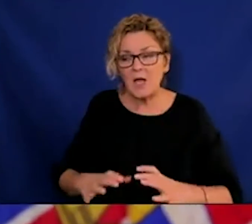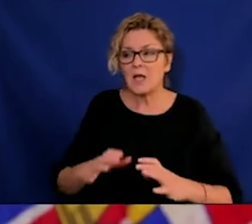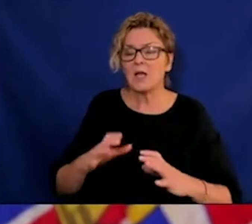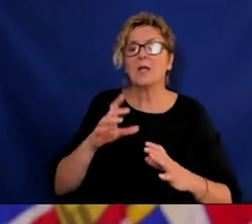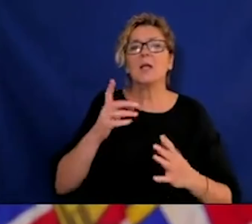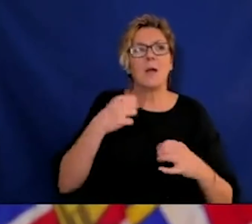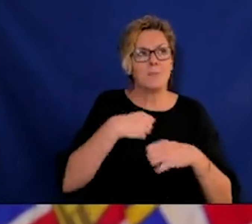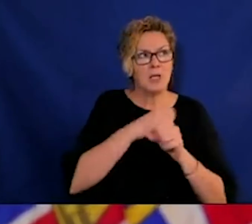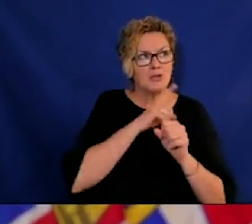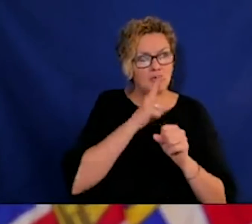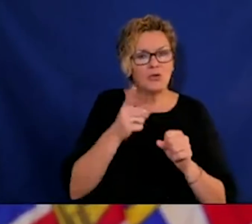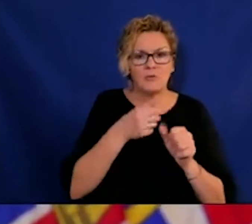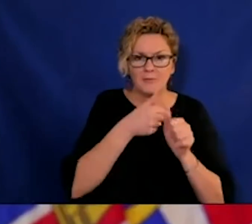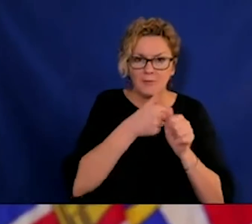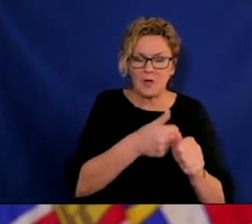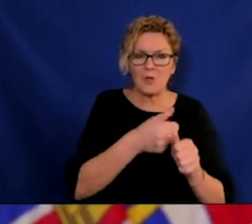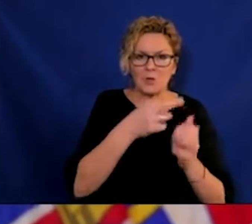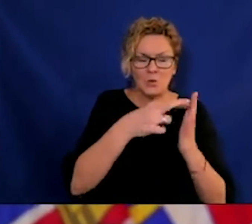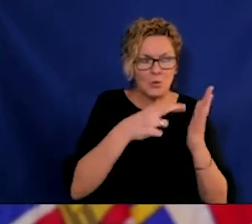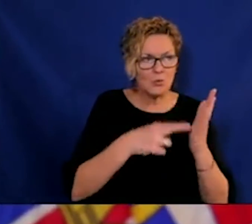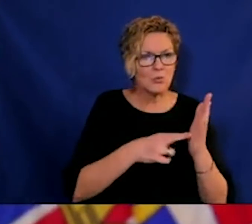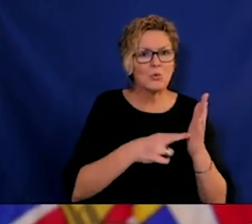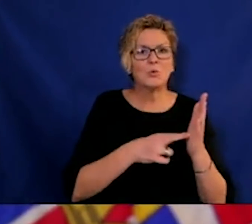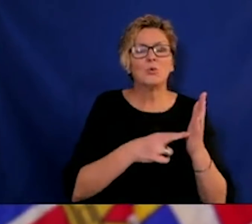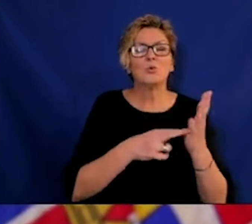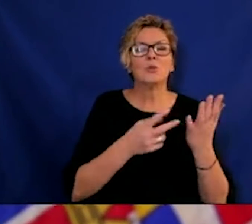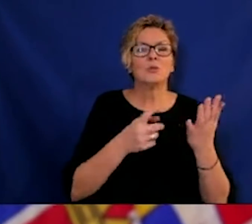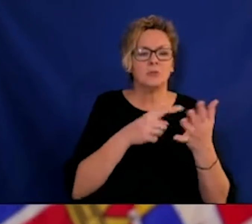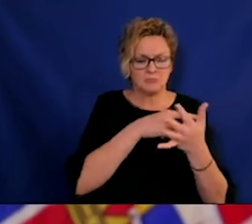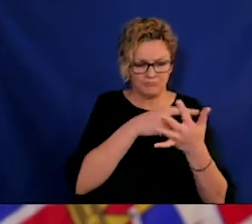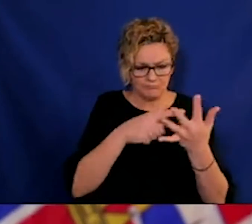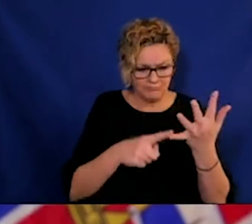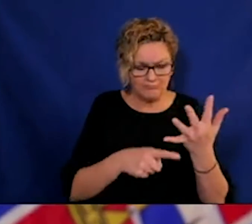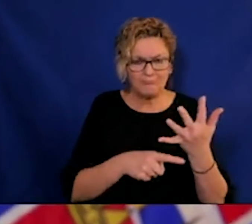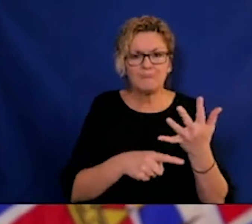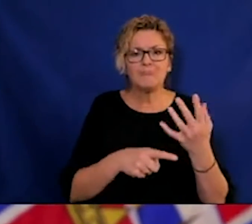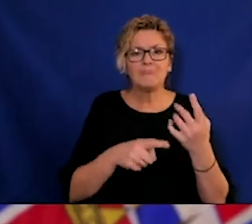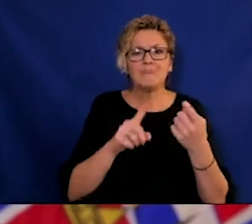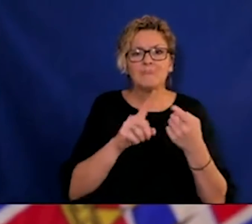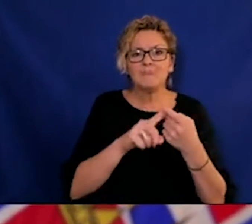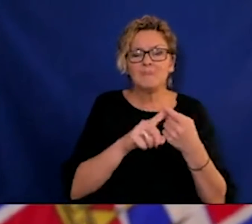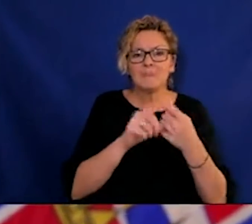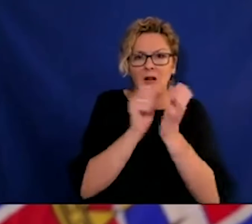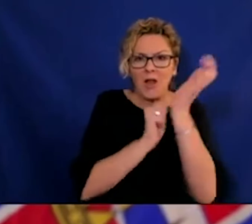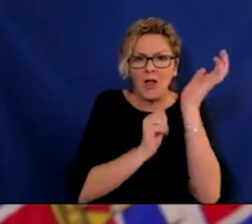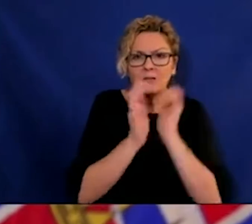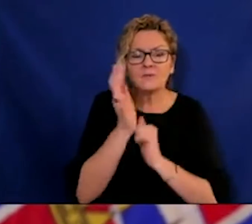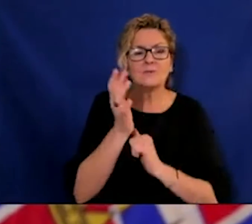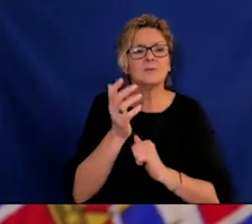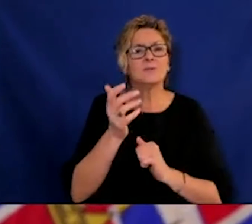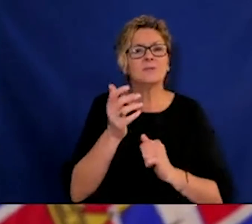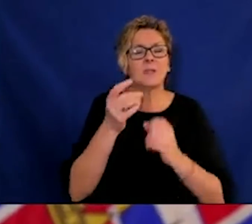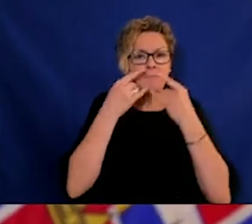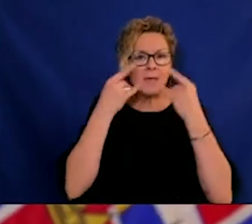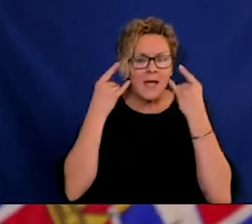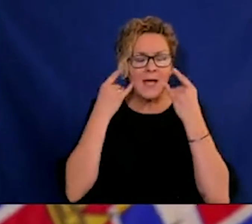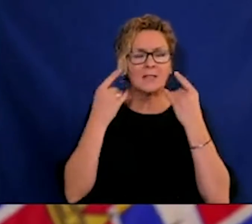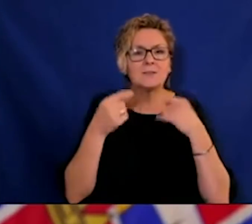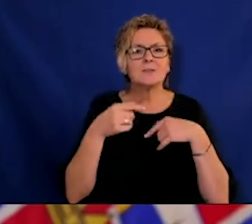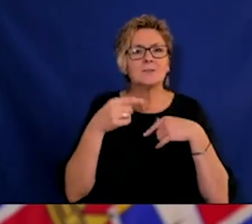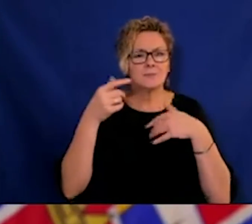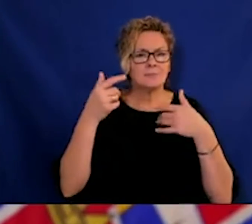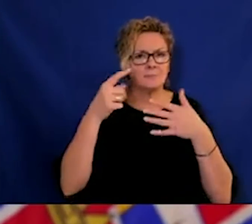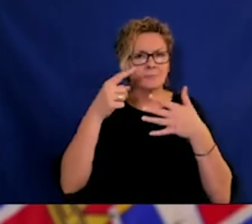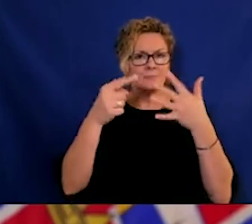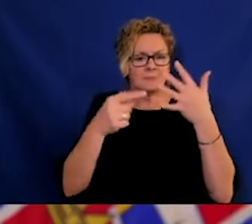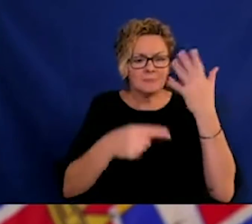distance, wearing a non-medical mask if they need to, but they should not be in a room full of people when they're